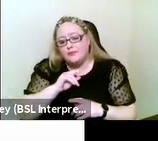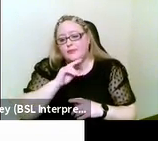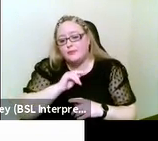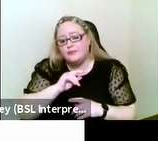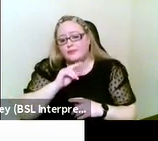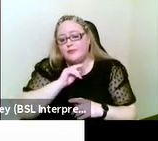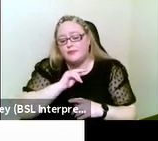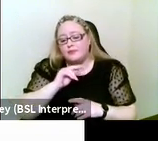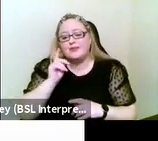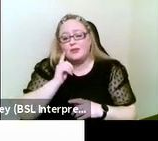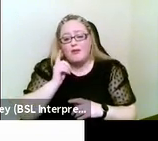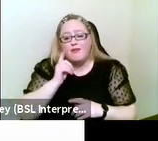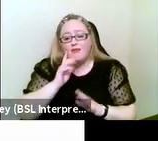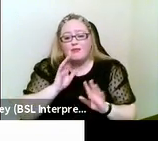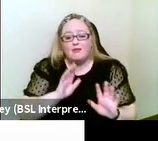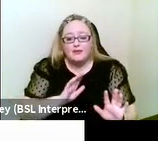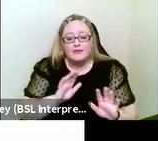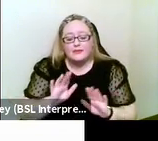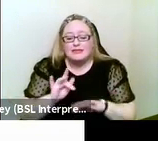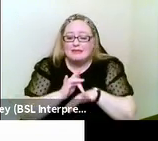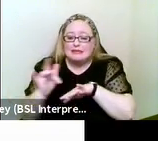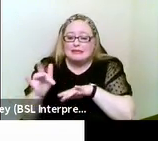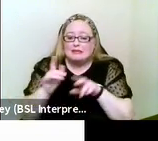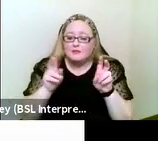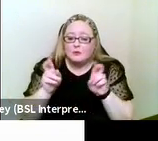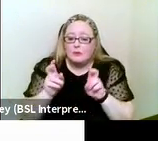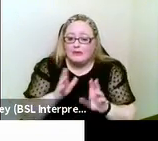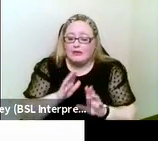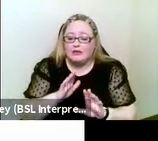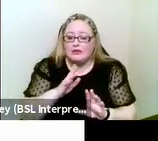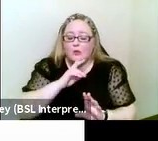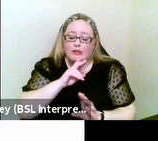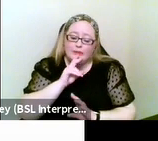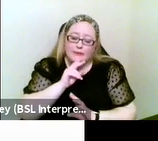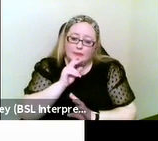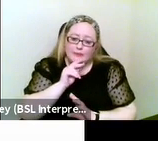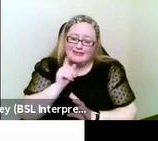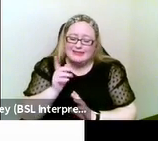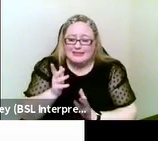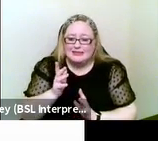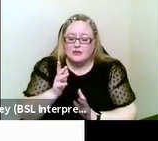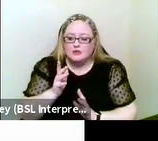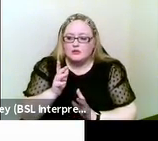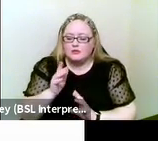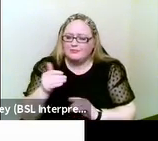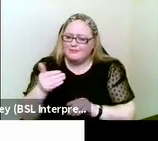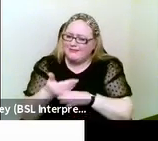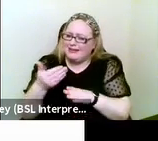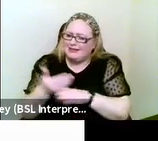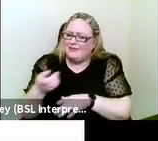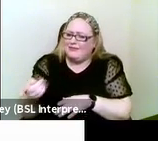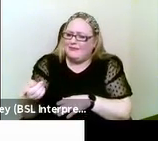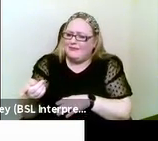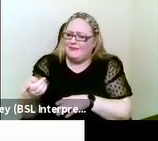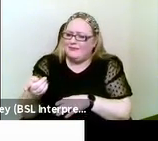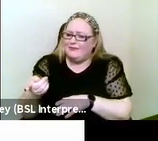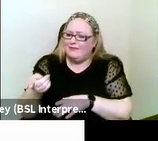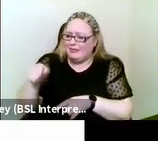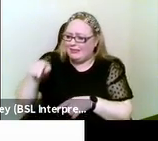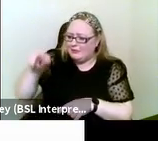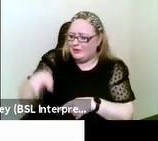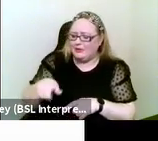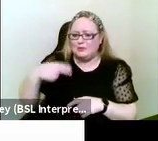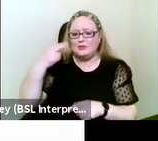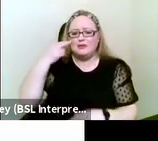if we're talking about a particularly sensitive topic. Again, how effective is that going to be for the person who is